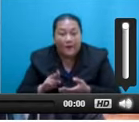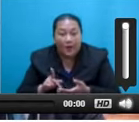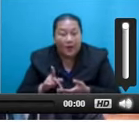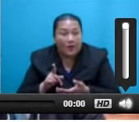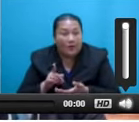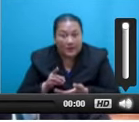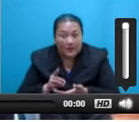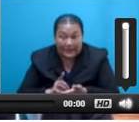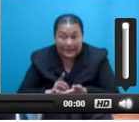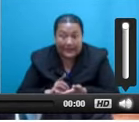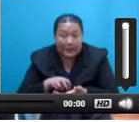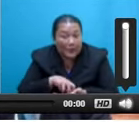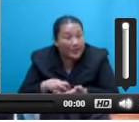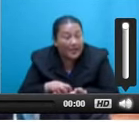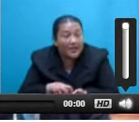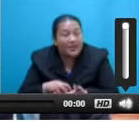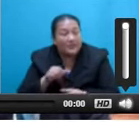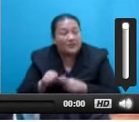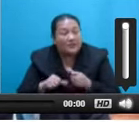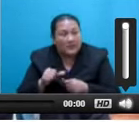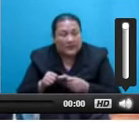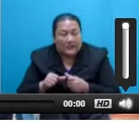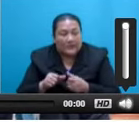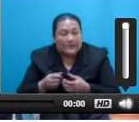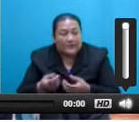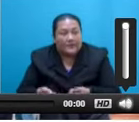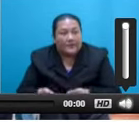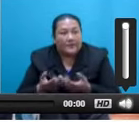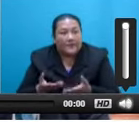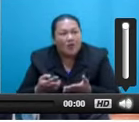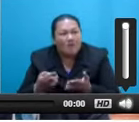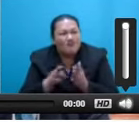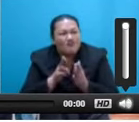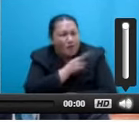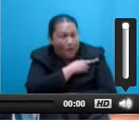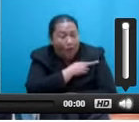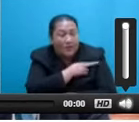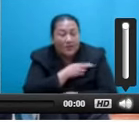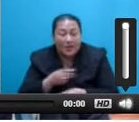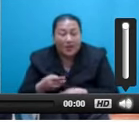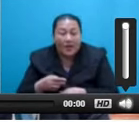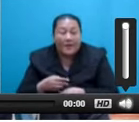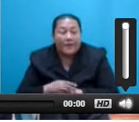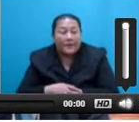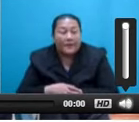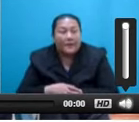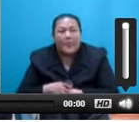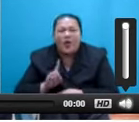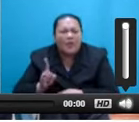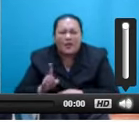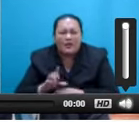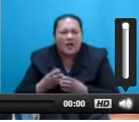association to play a totally new role altogether than what the association is doing right now. My understanding, Mr. Speaker, sir,